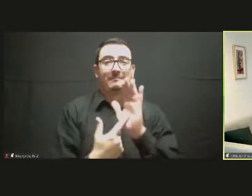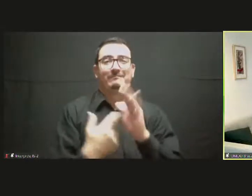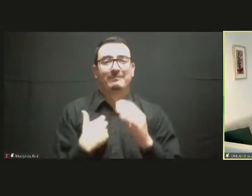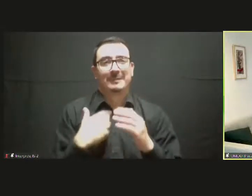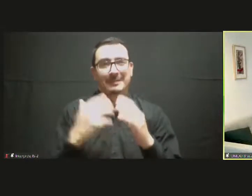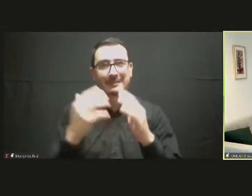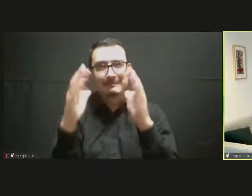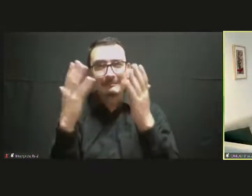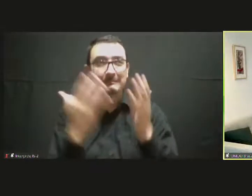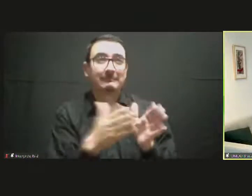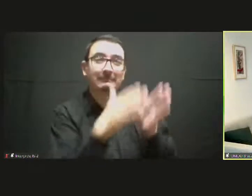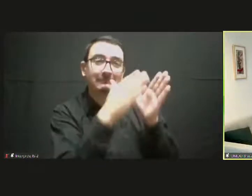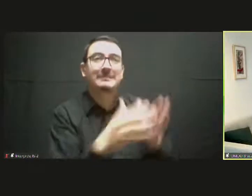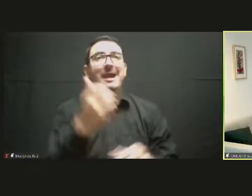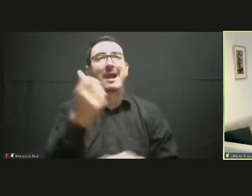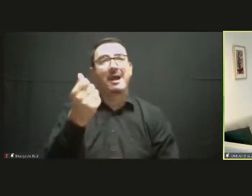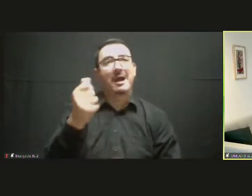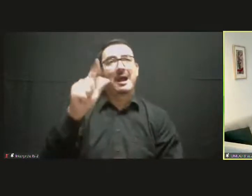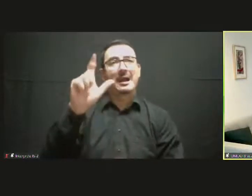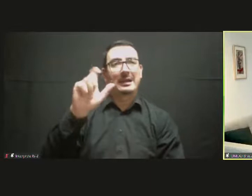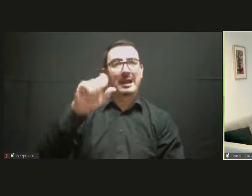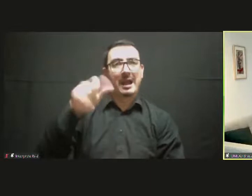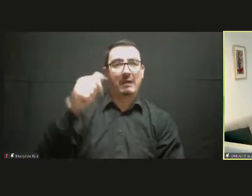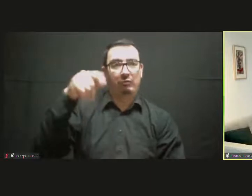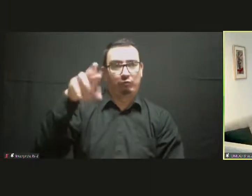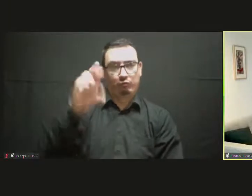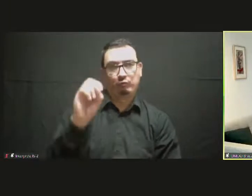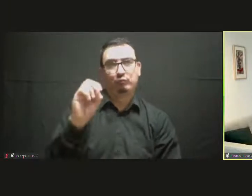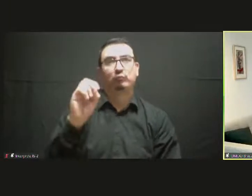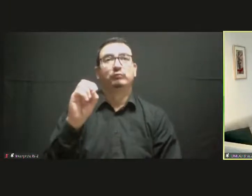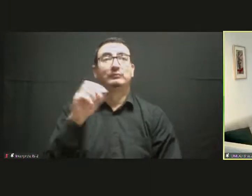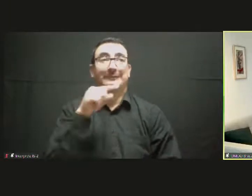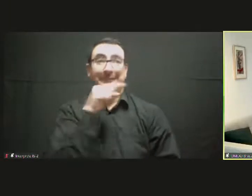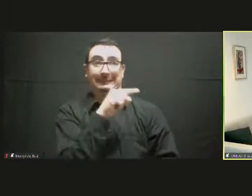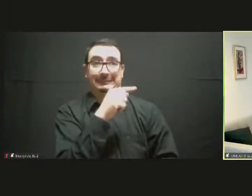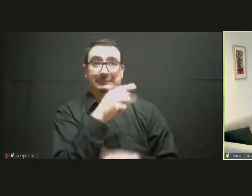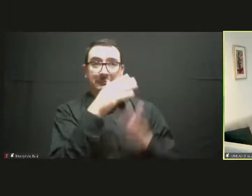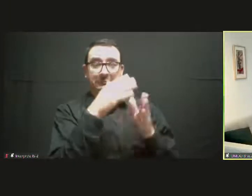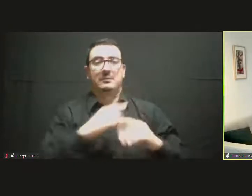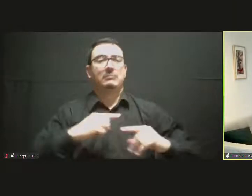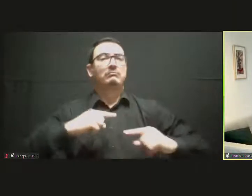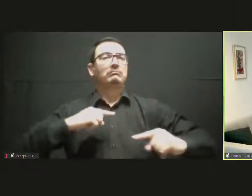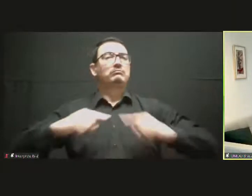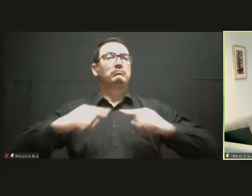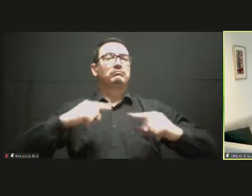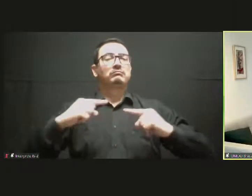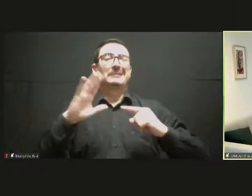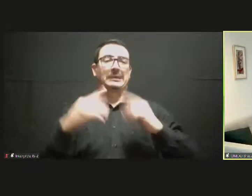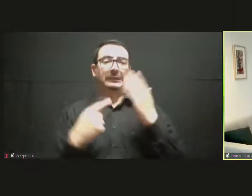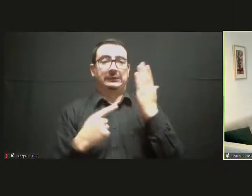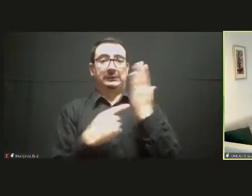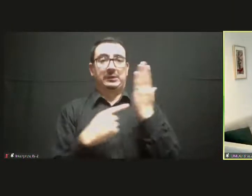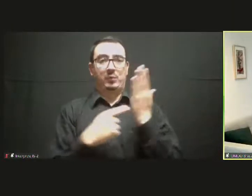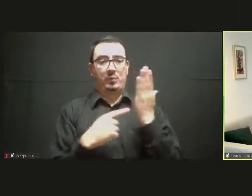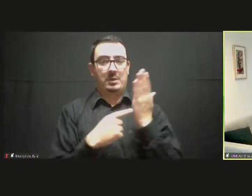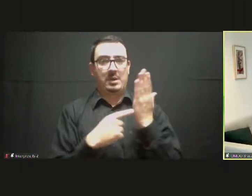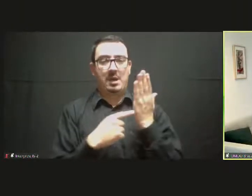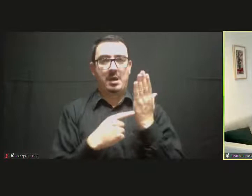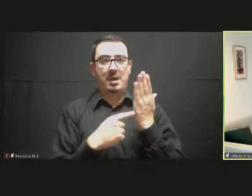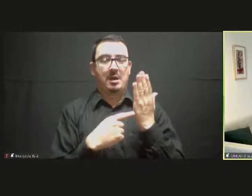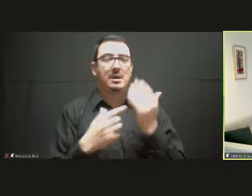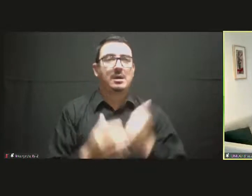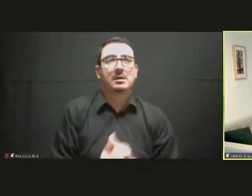of the directorate of digitalization technology and business of UNIDO.